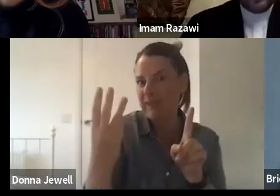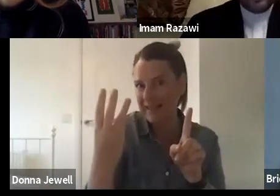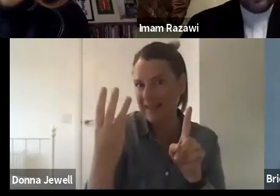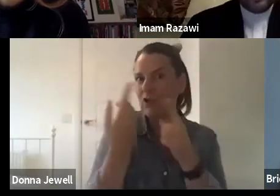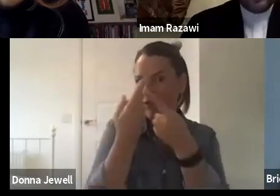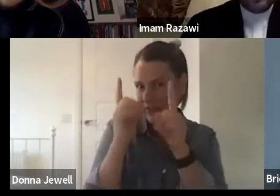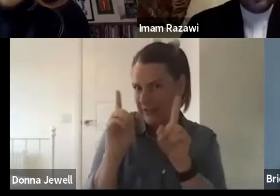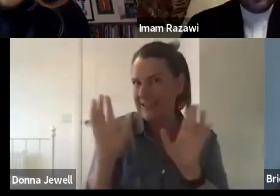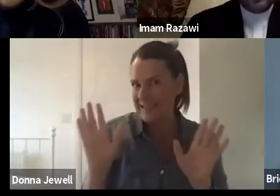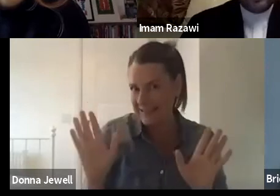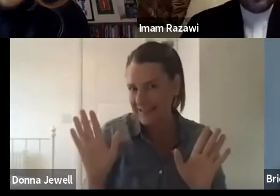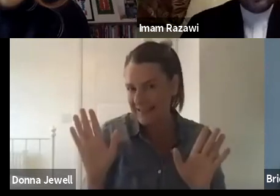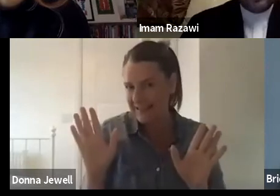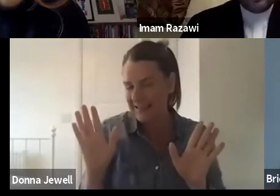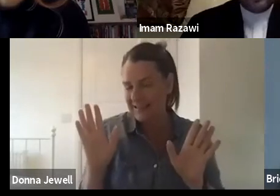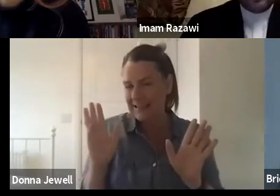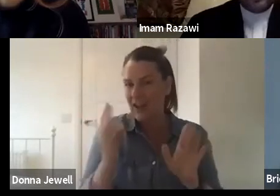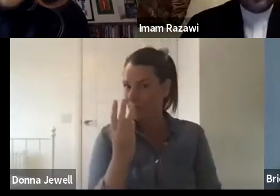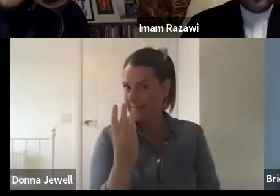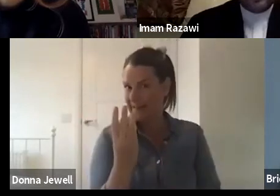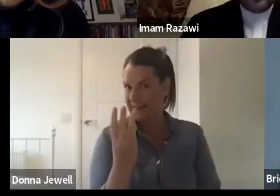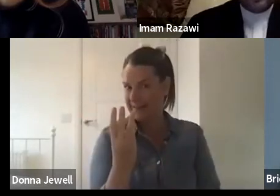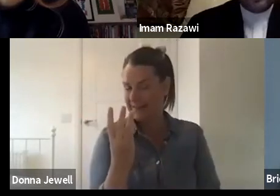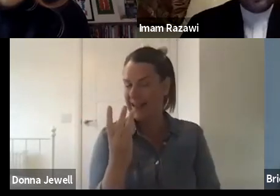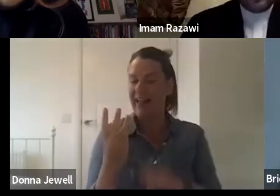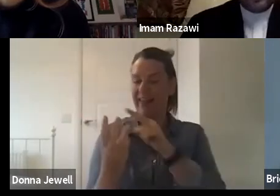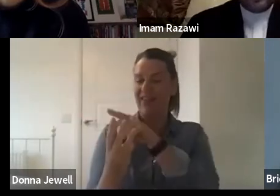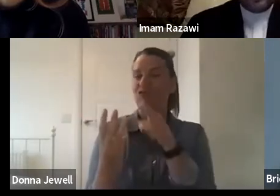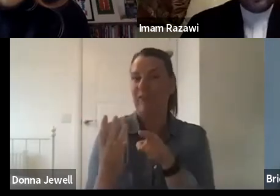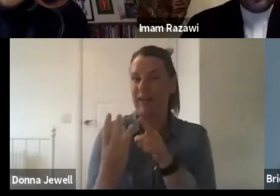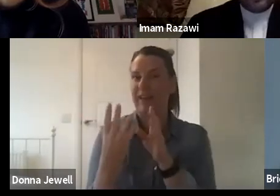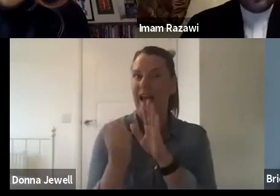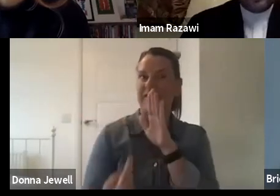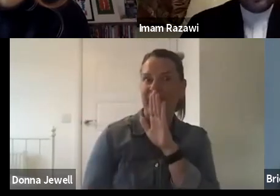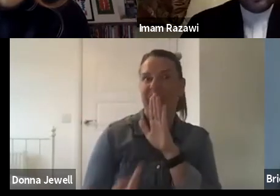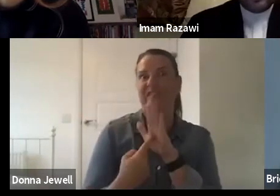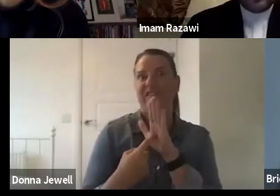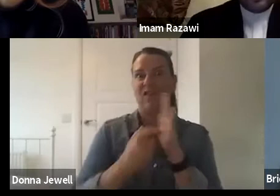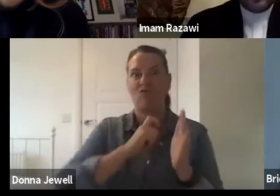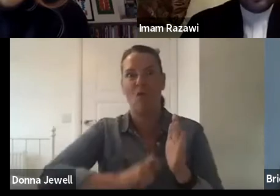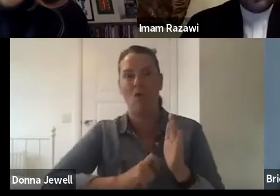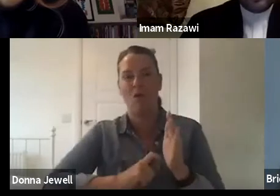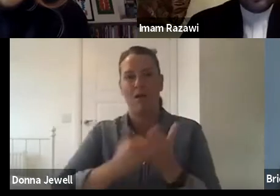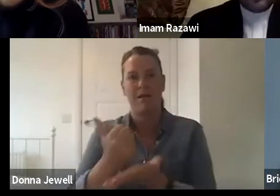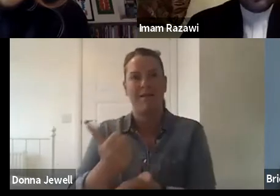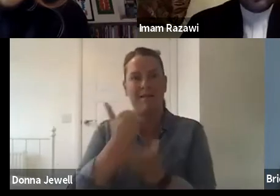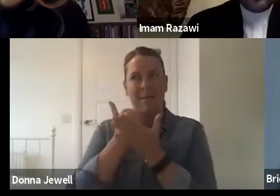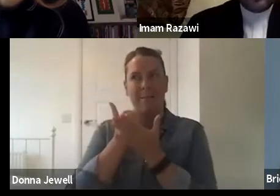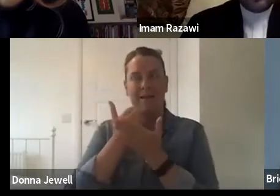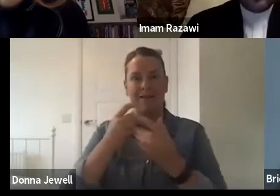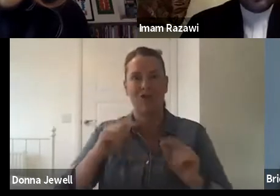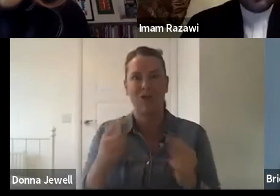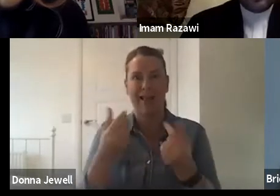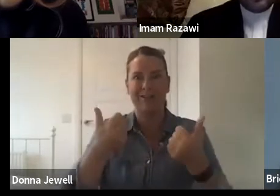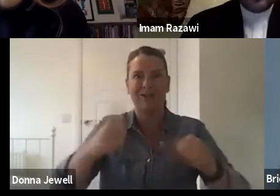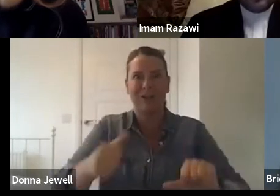the universities have got a critical role in helping us answer those challenges. Think back to a year ago, many of you would have been in